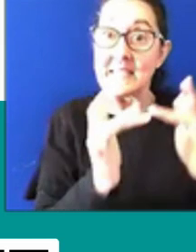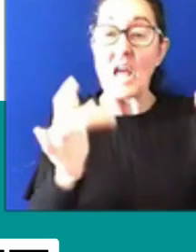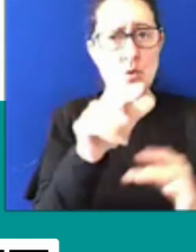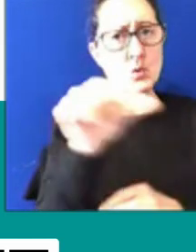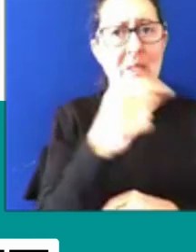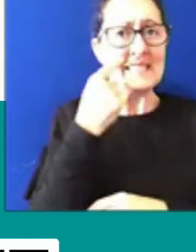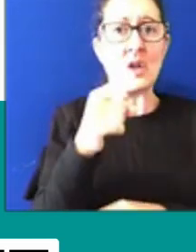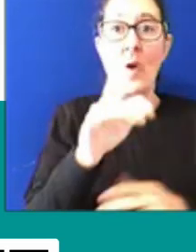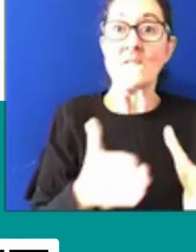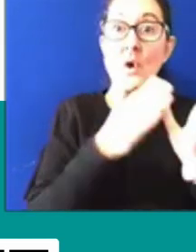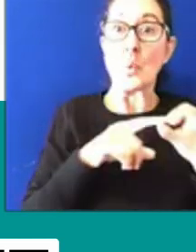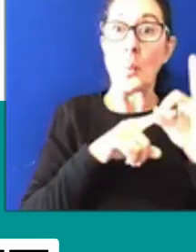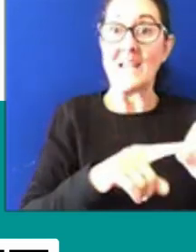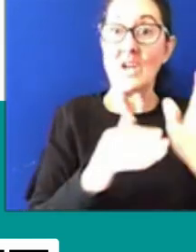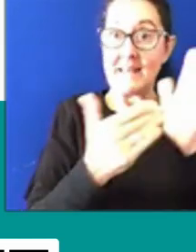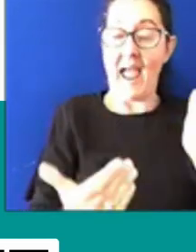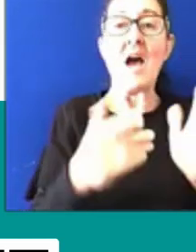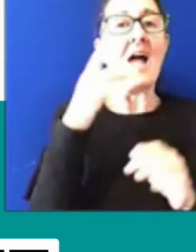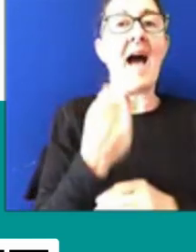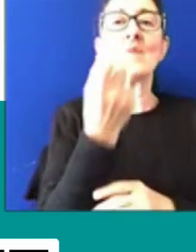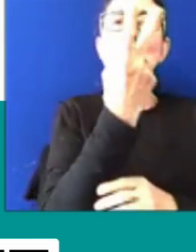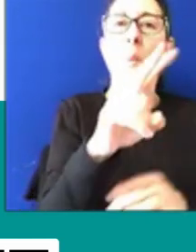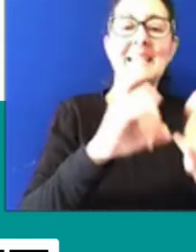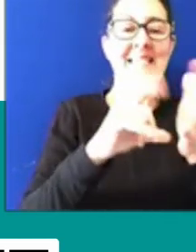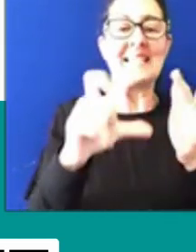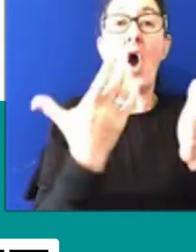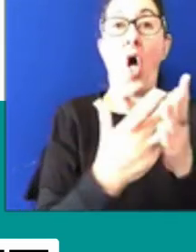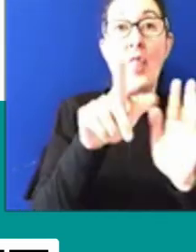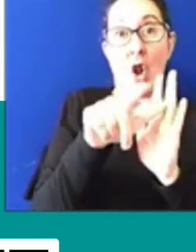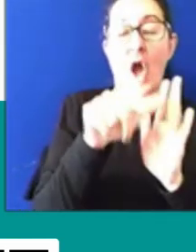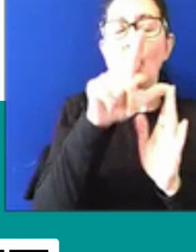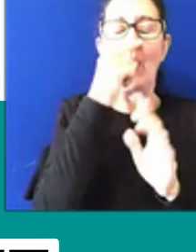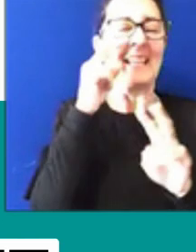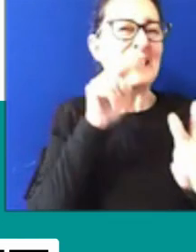There is 20 seconds on the clock for everyone to answer before we will show you the correct answers.